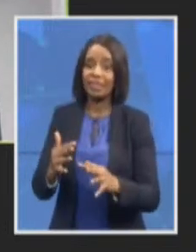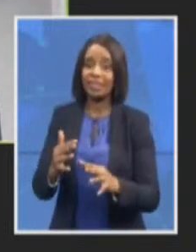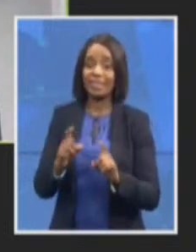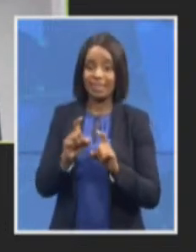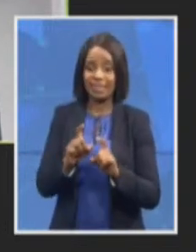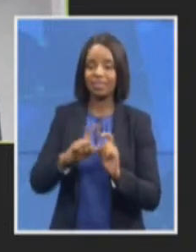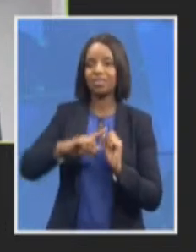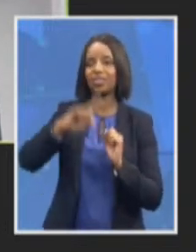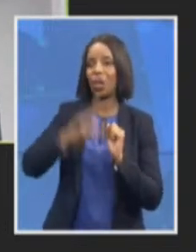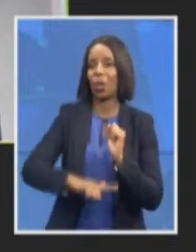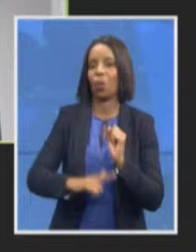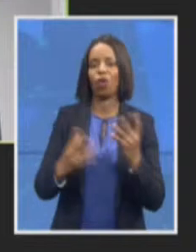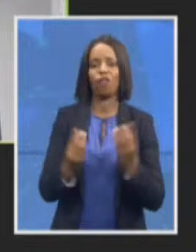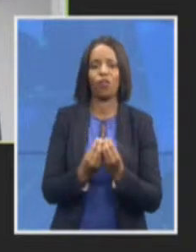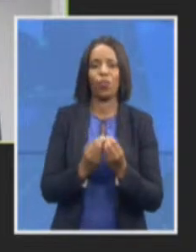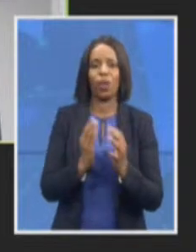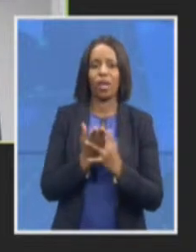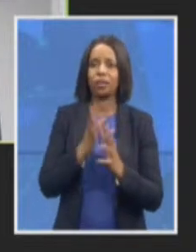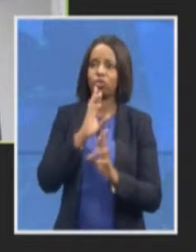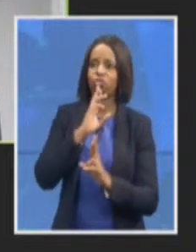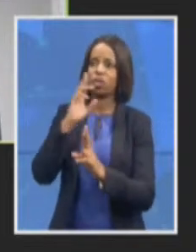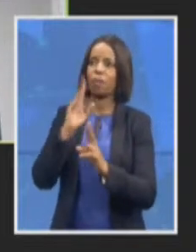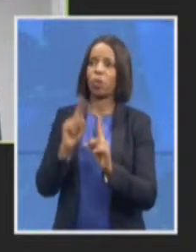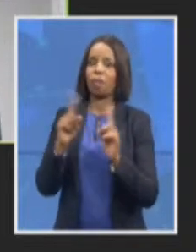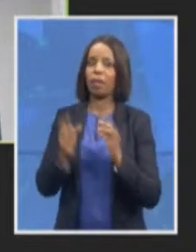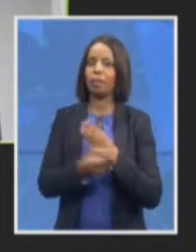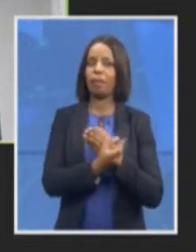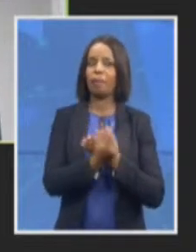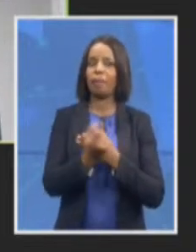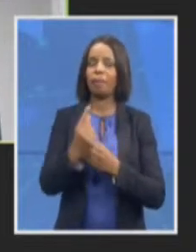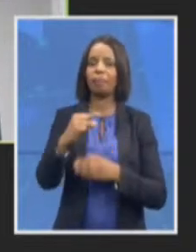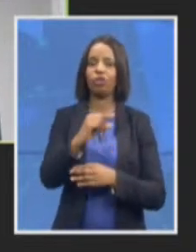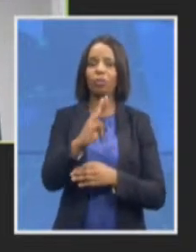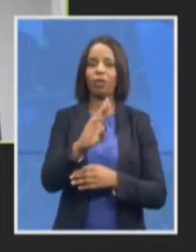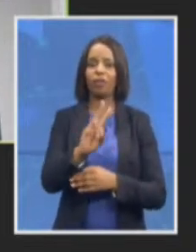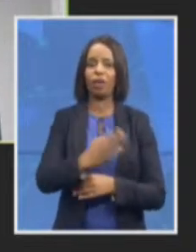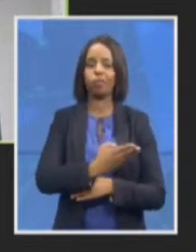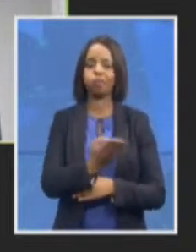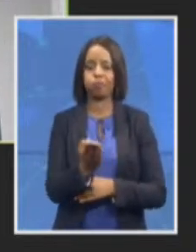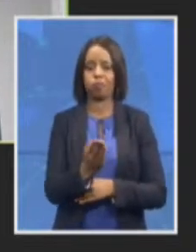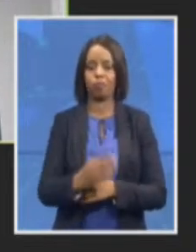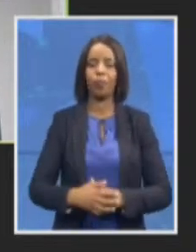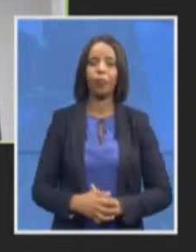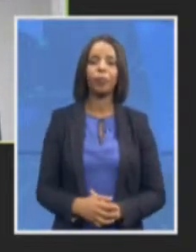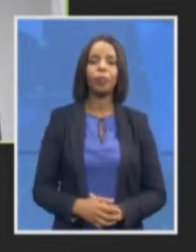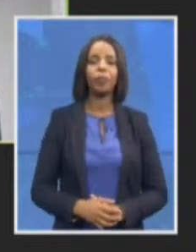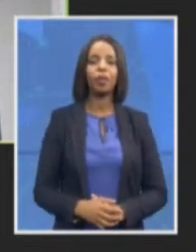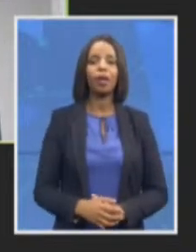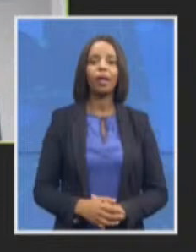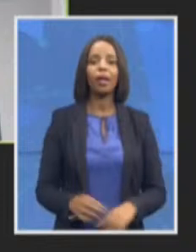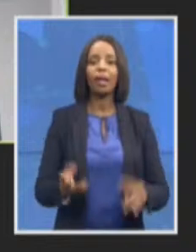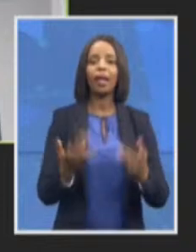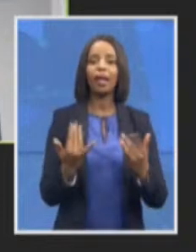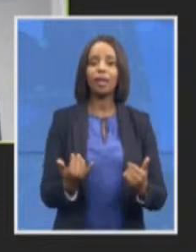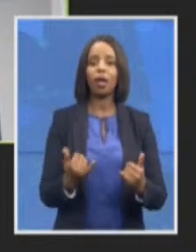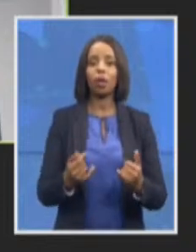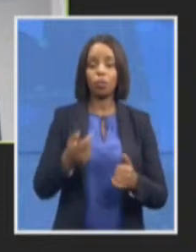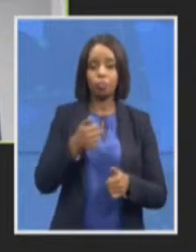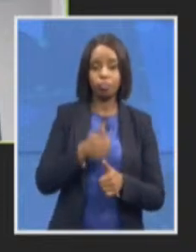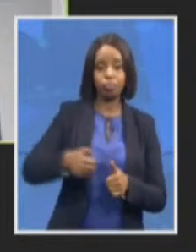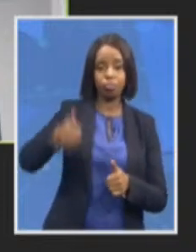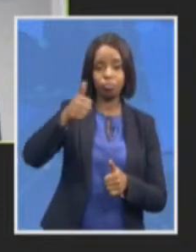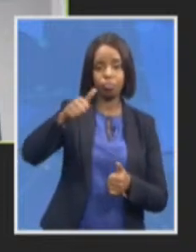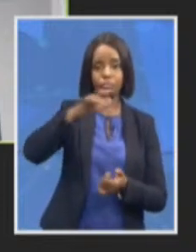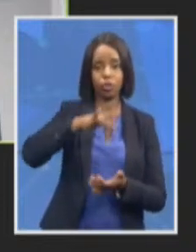what to expect in the future filling of key leadership positions particularly at DPP and special director level